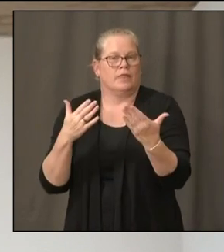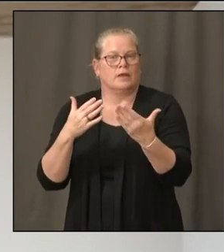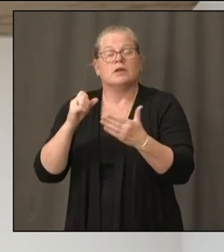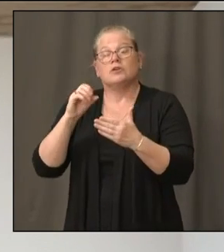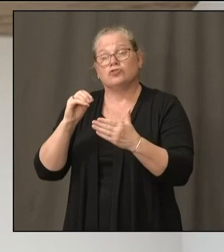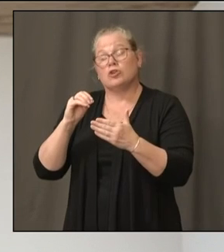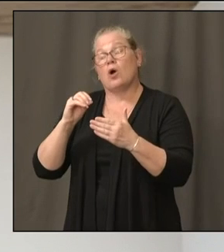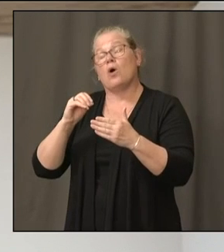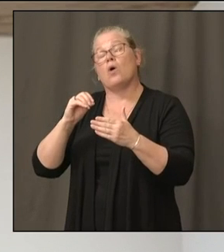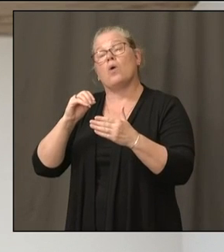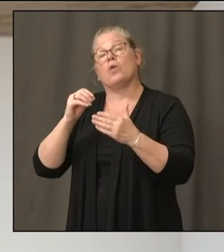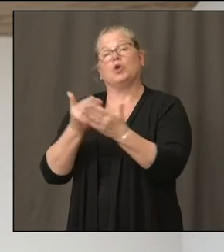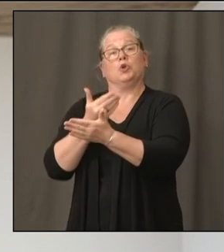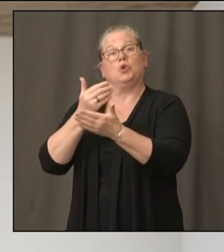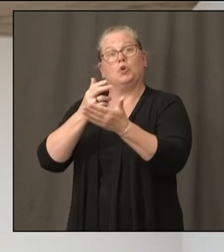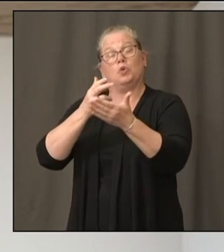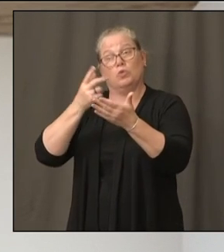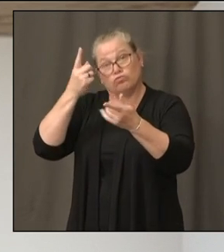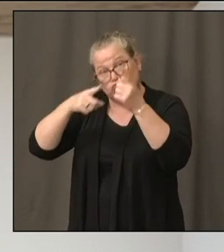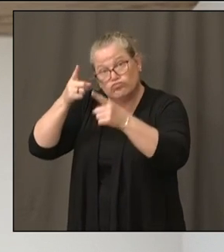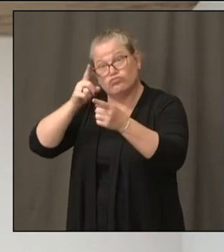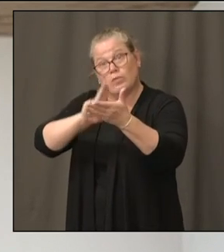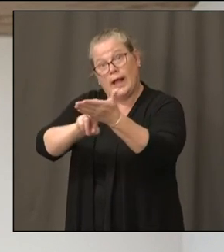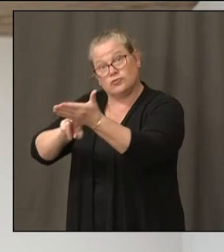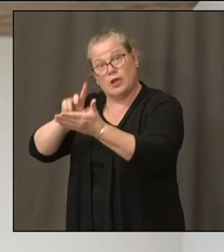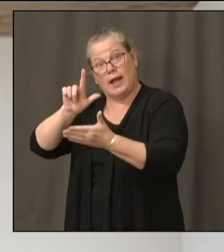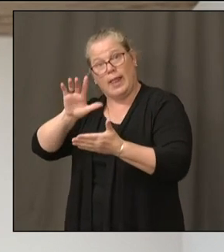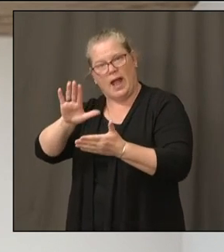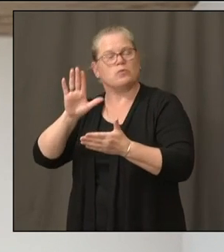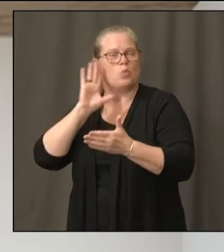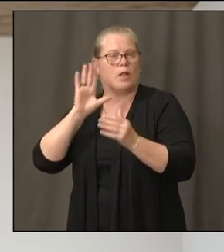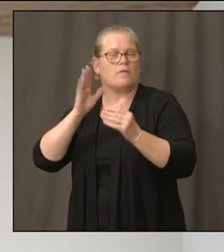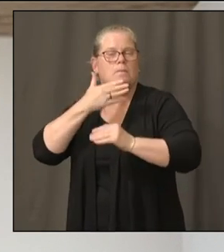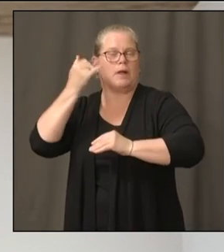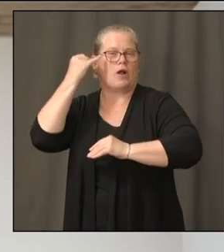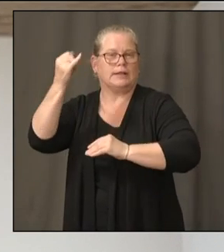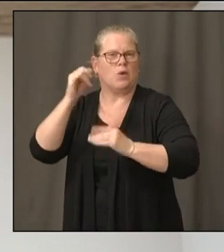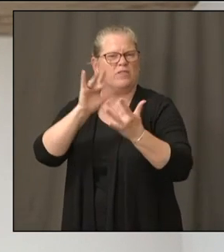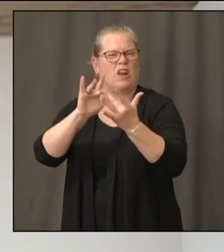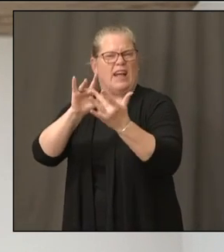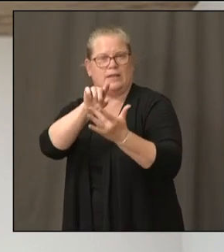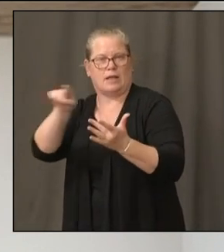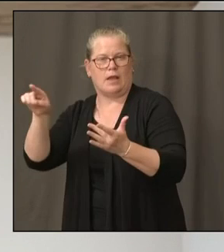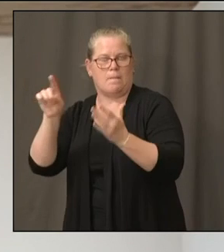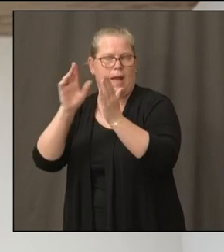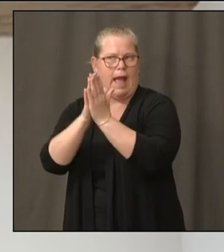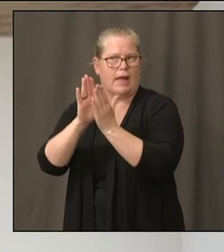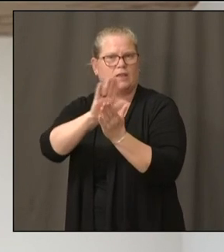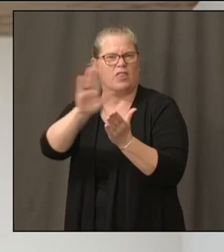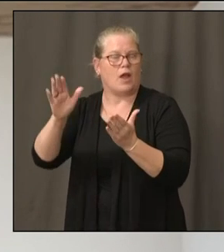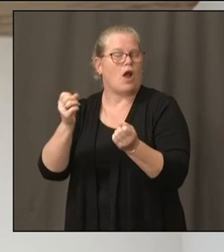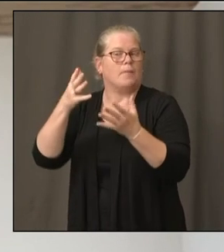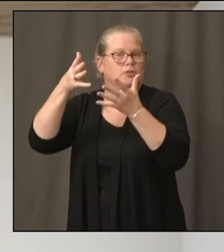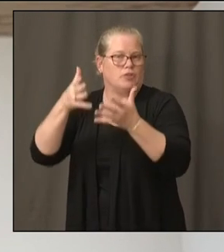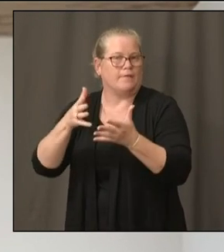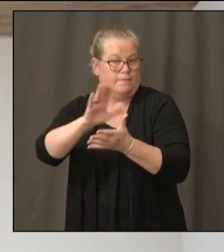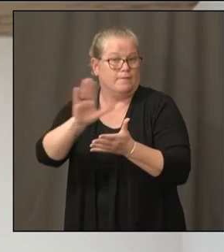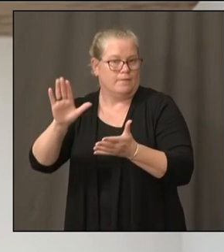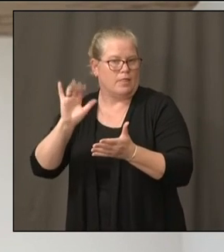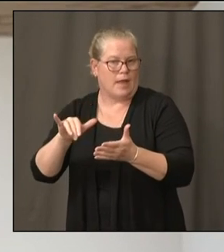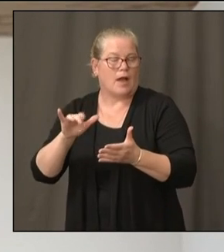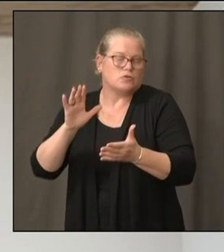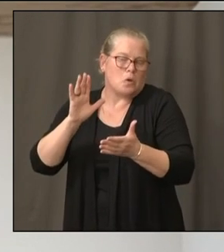And you said Quest does the majority of the testing here. What is your sense as to,